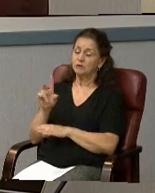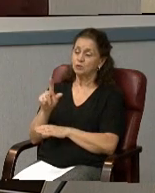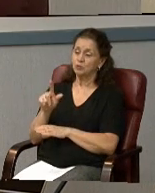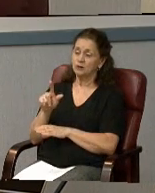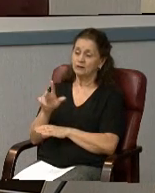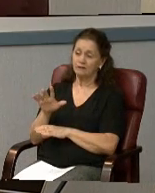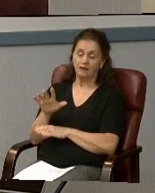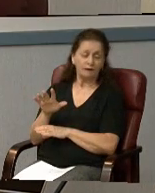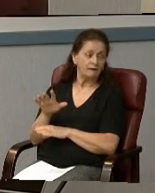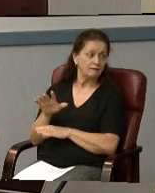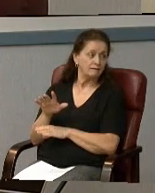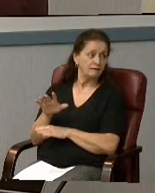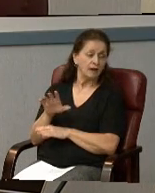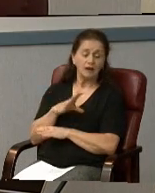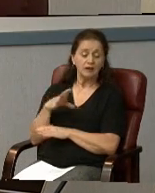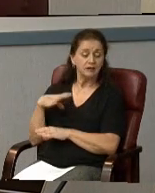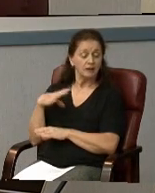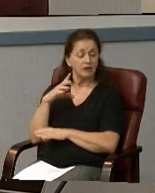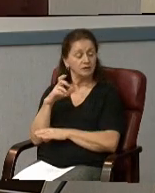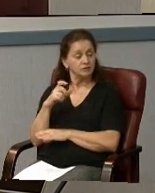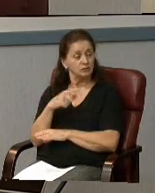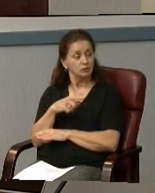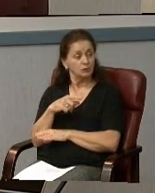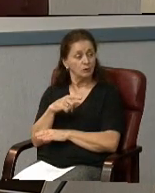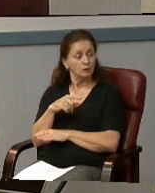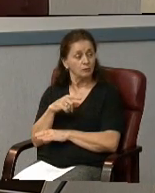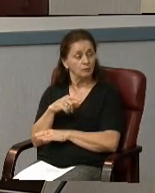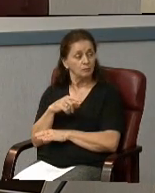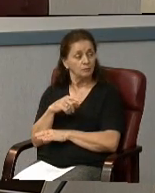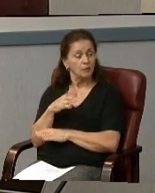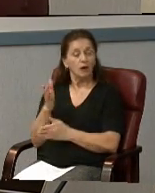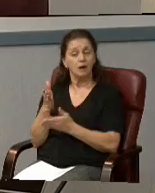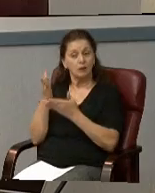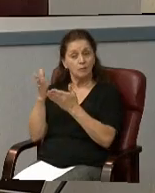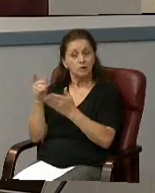What's the pleasure of the council as far as a motion to adopt as amended?